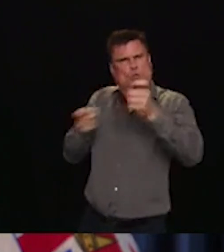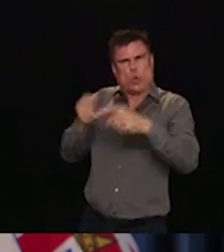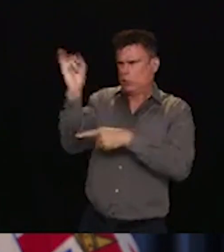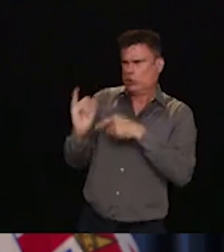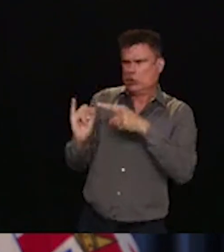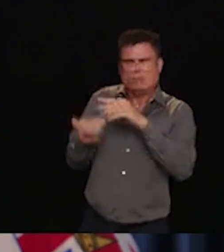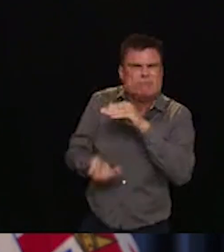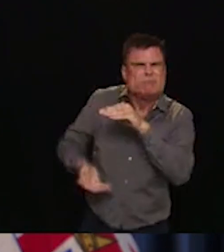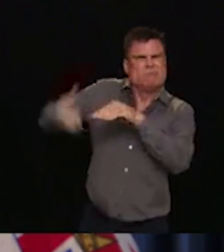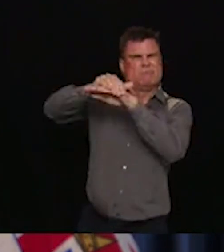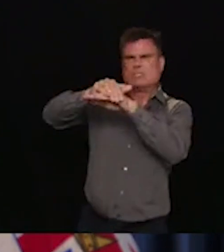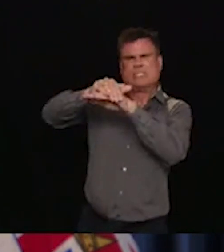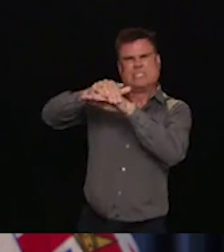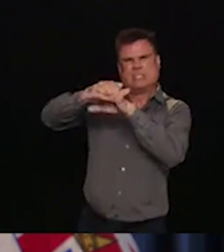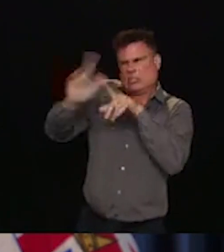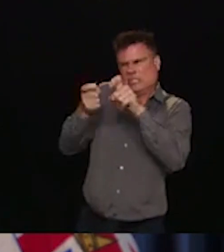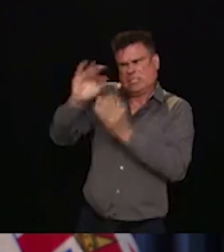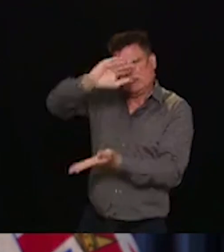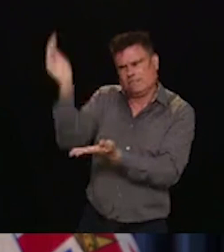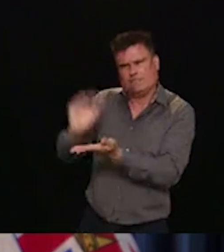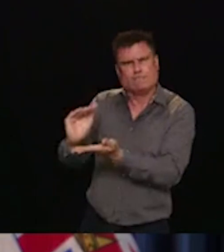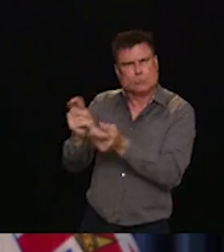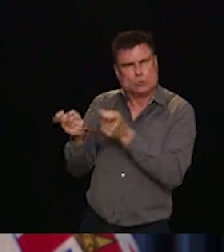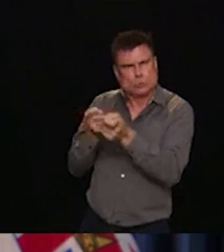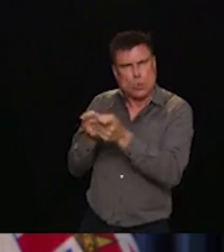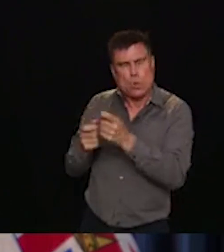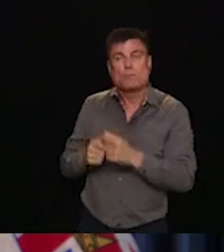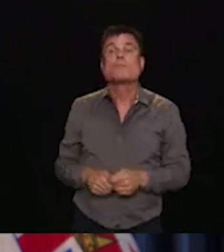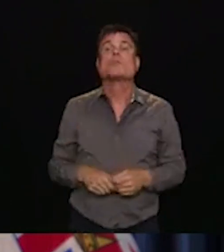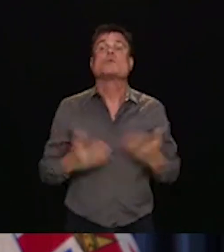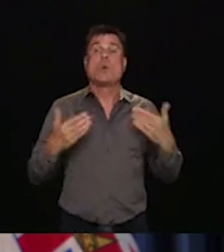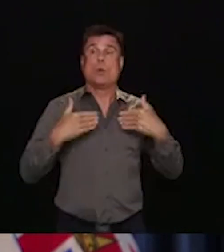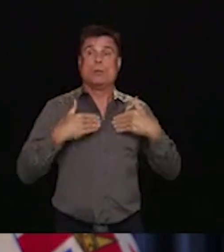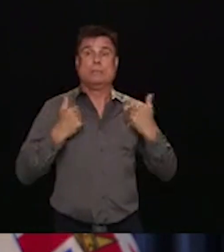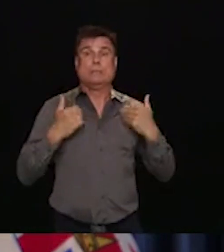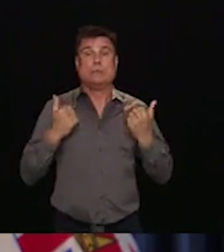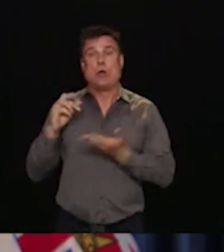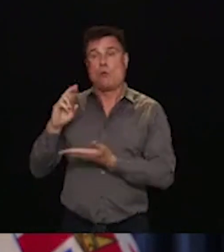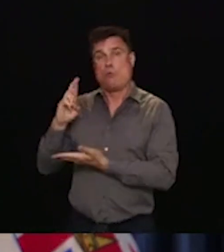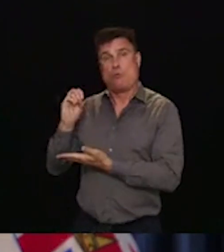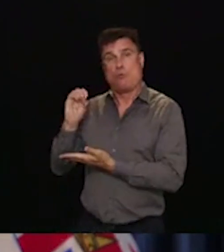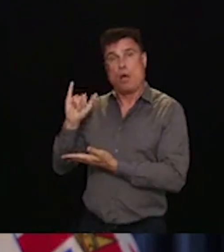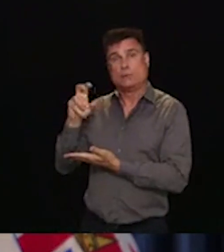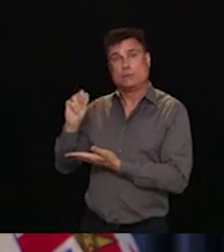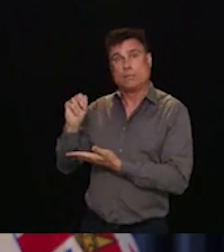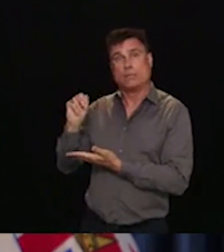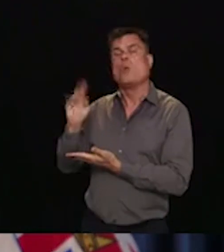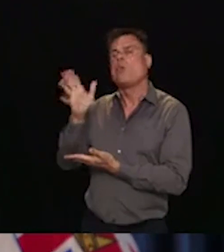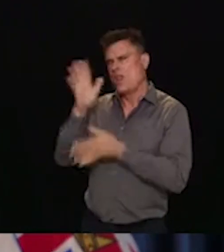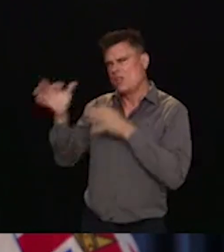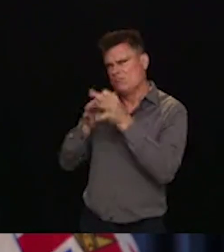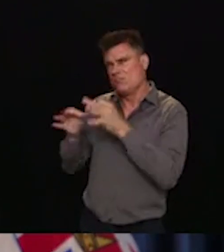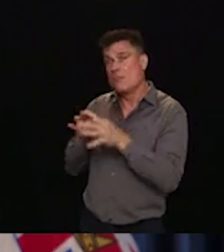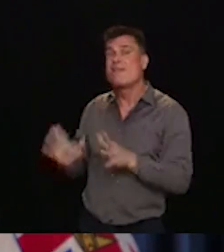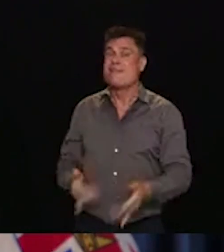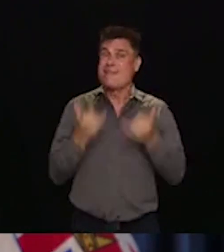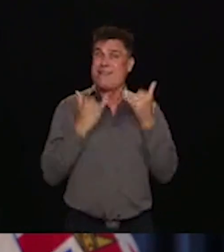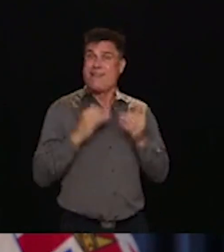briefly, just touching on the finance pieces, one of the steps we are taking is to prohibit referral fees.